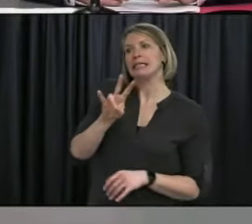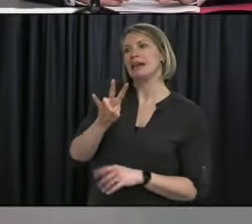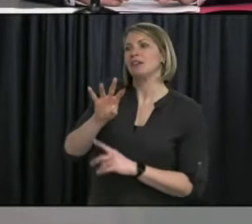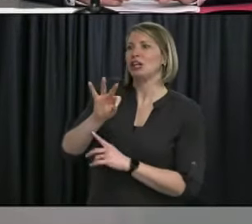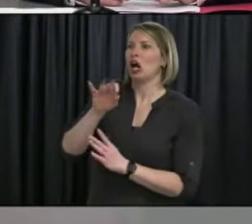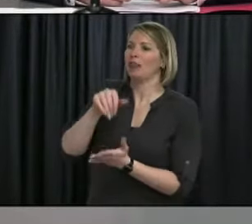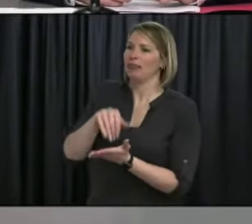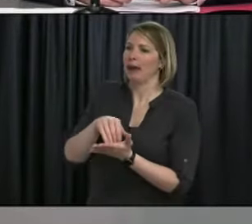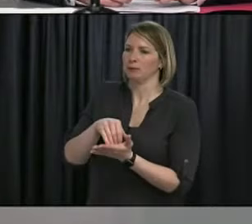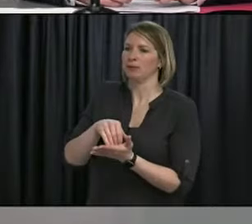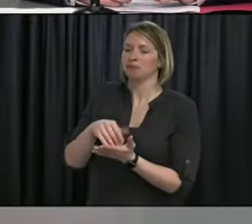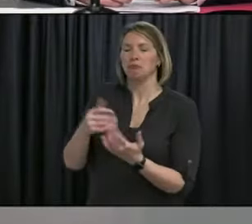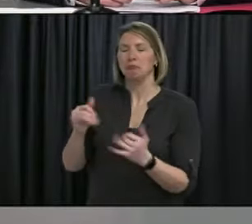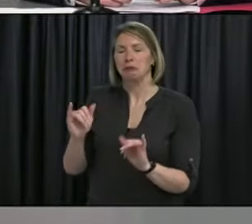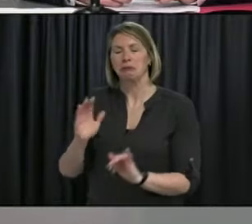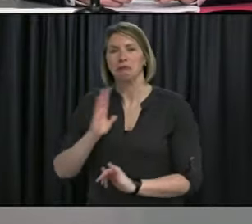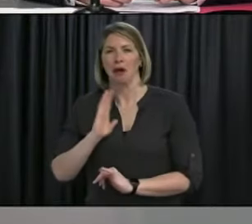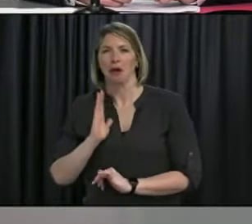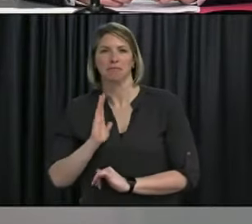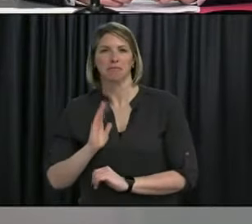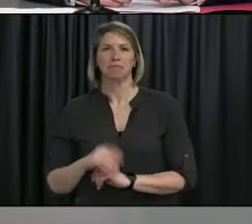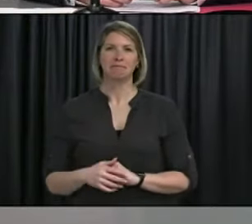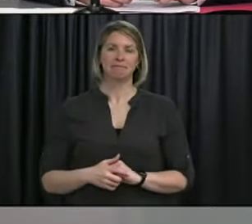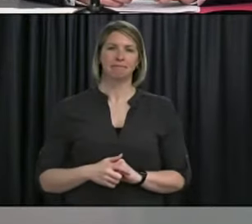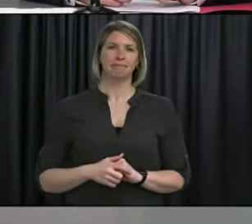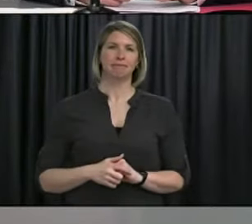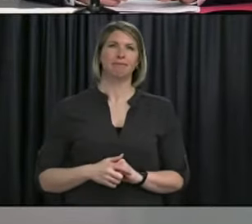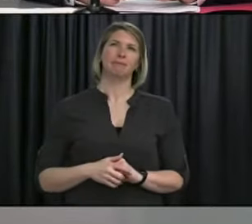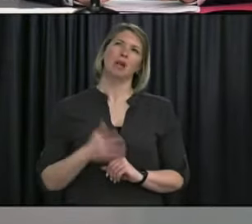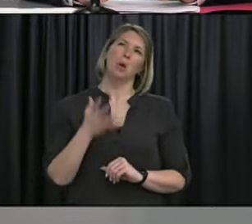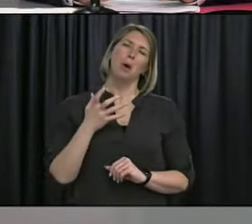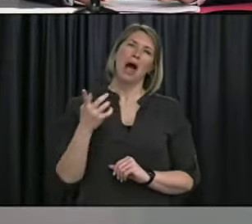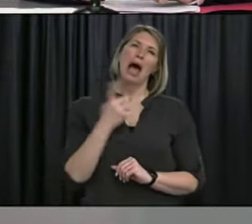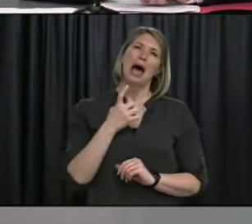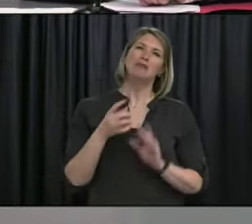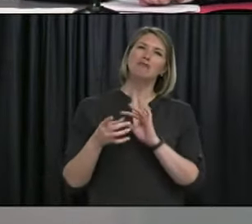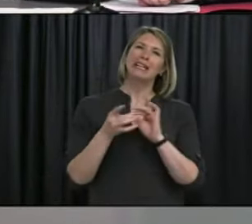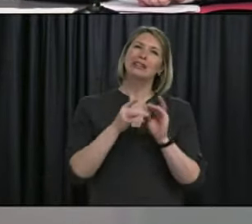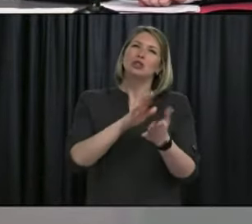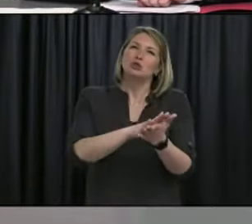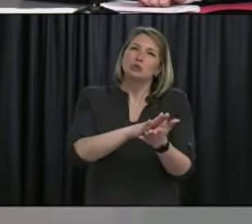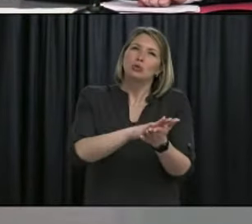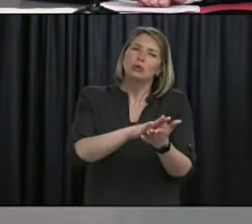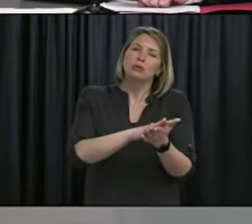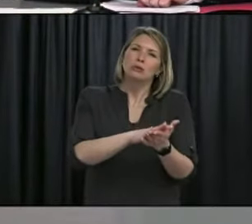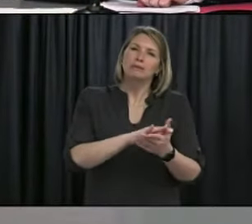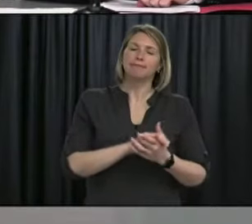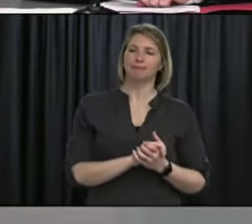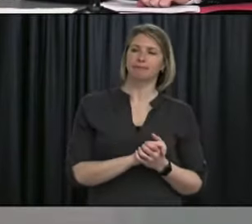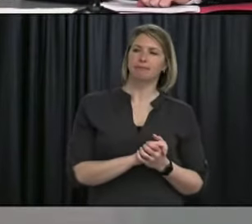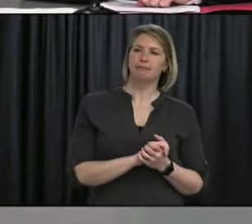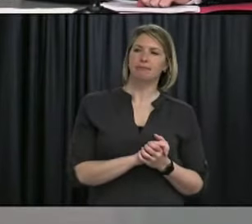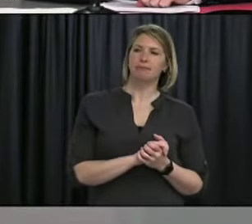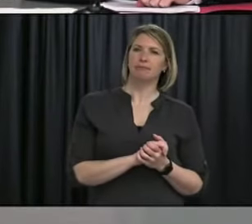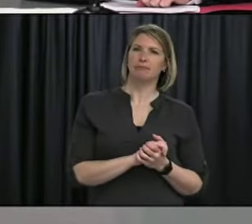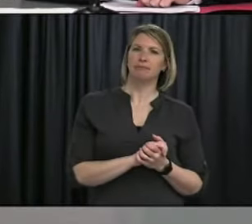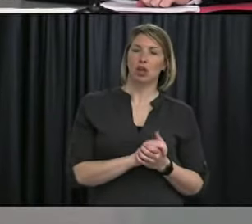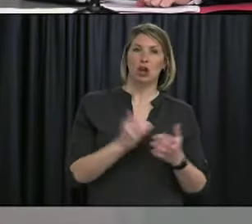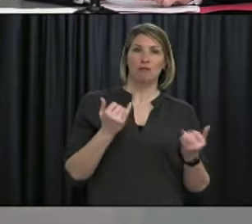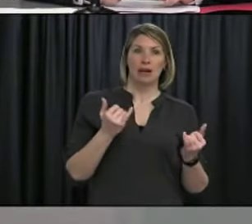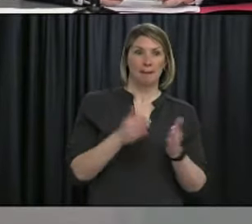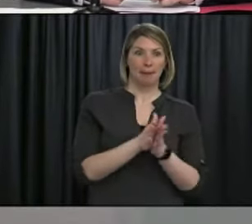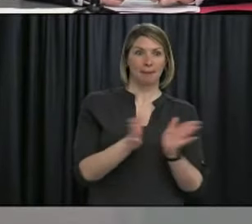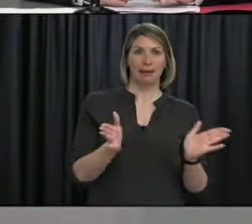Uh, and I want to ask about schools. Um, they've said with the current guidance that high school classes